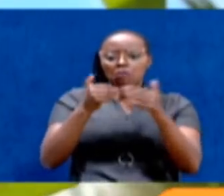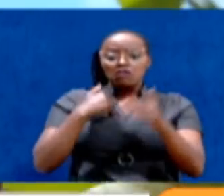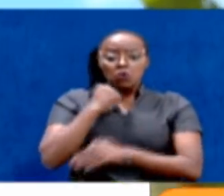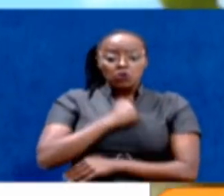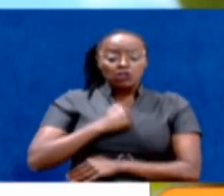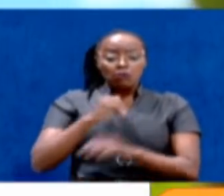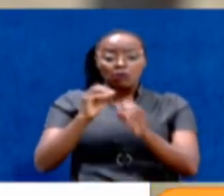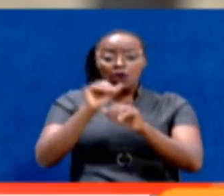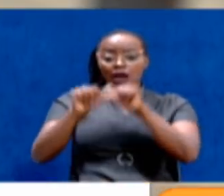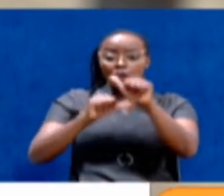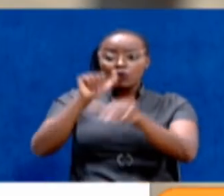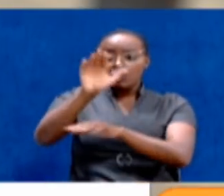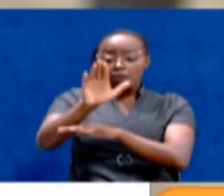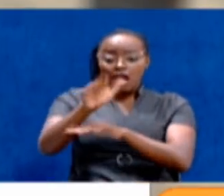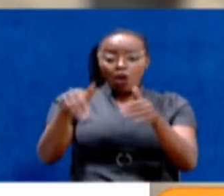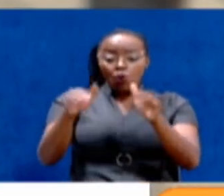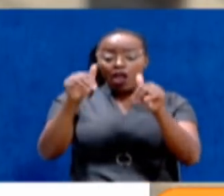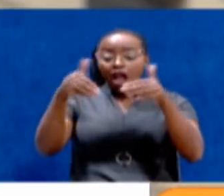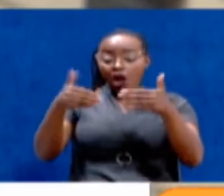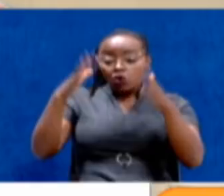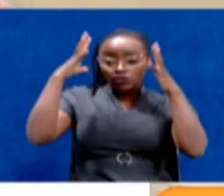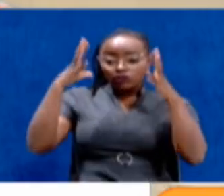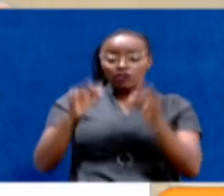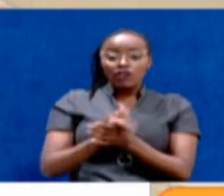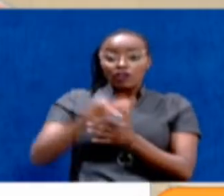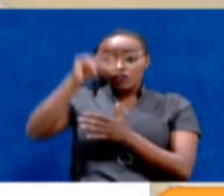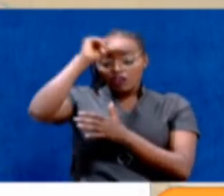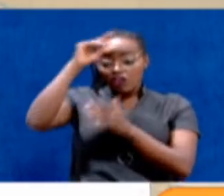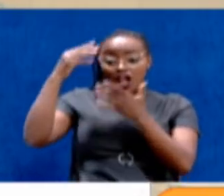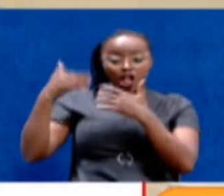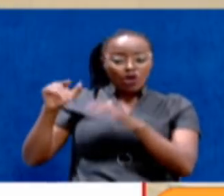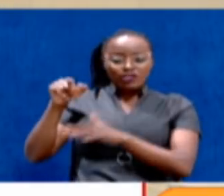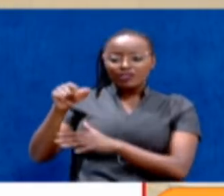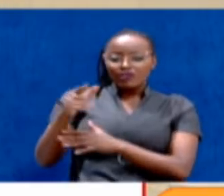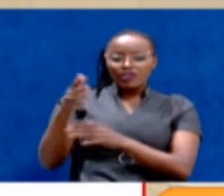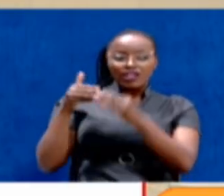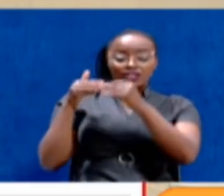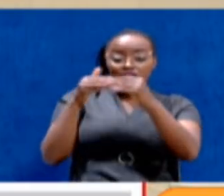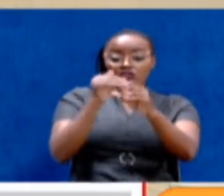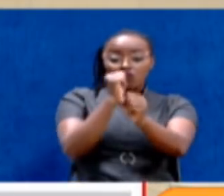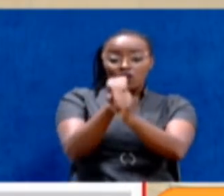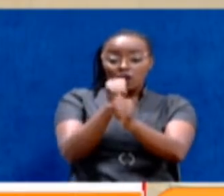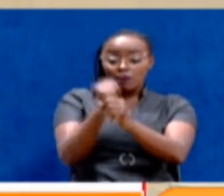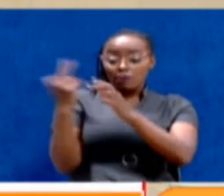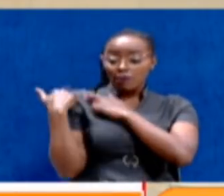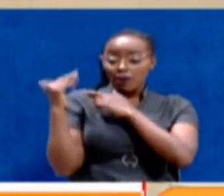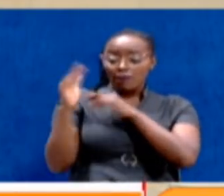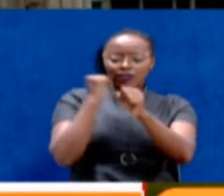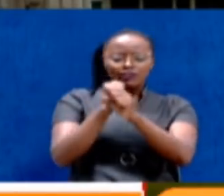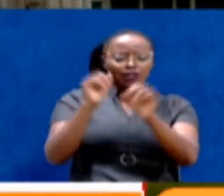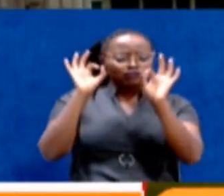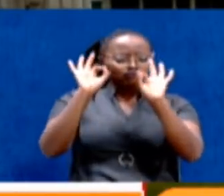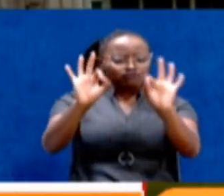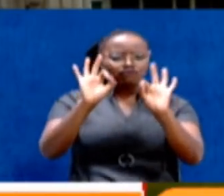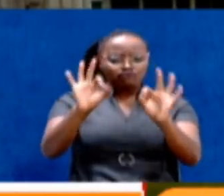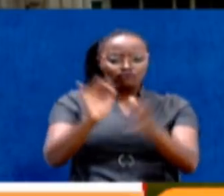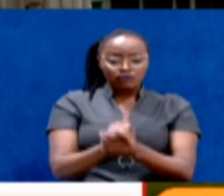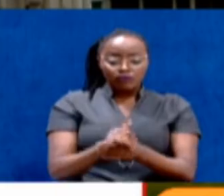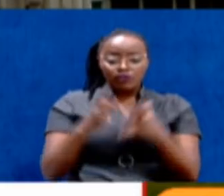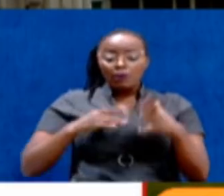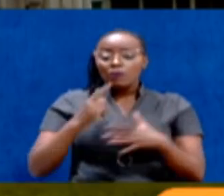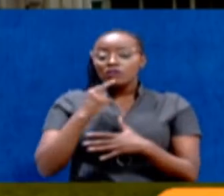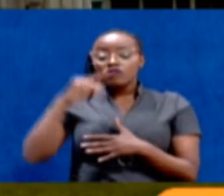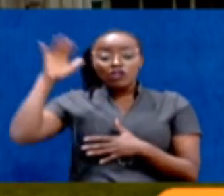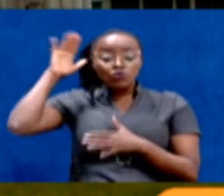unapologetic about his hardline ways. The government has never lost in his leadership and so on performance of the duty, he has done very well. Inside a